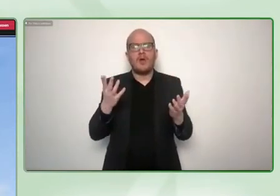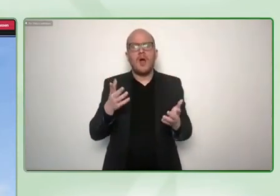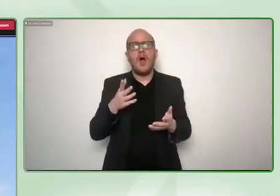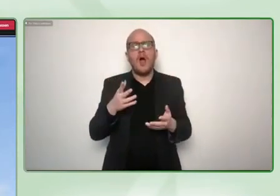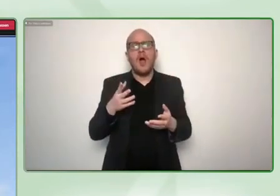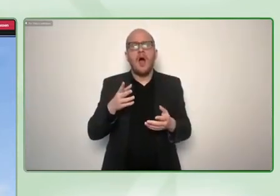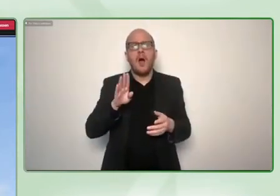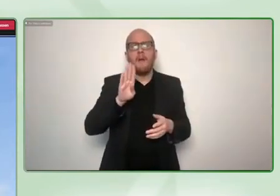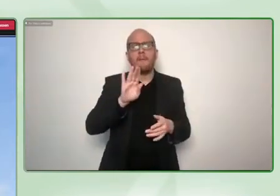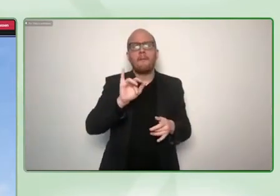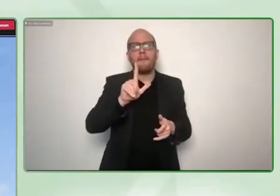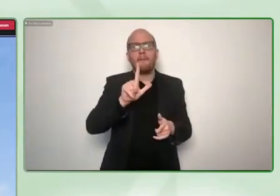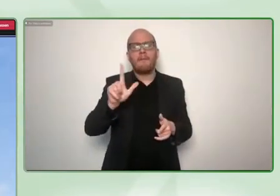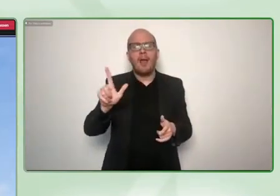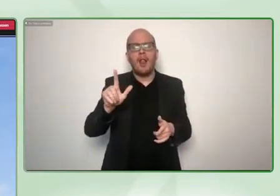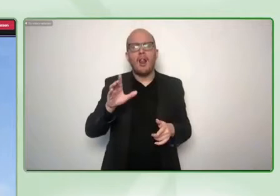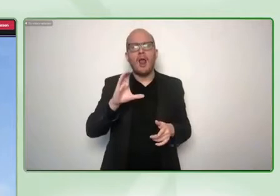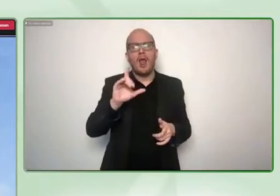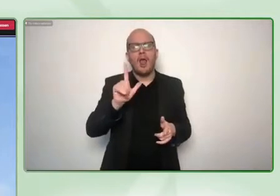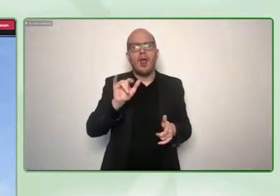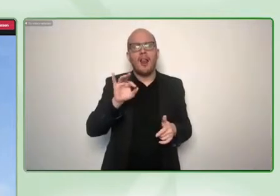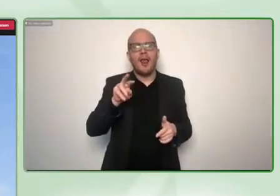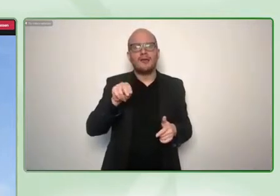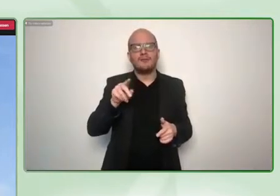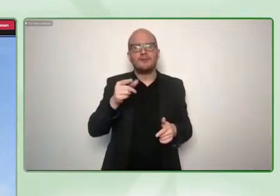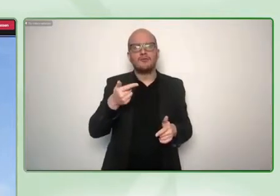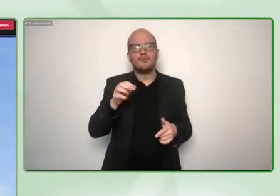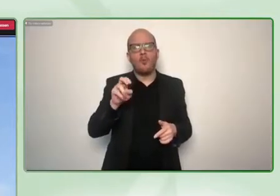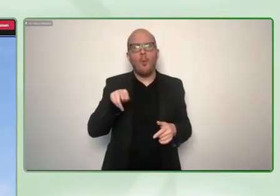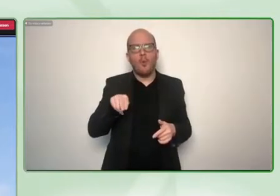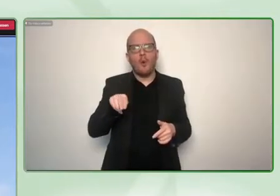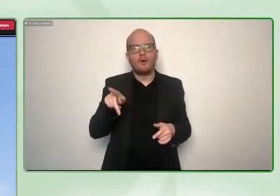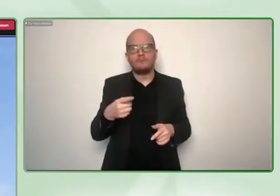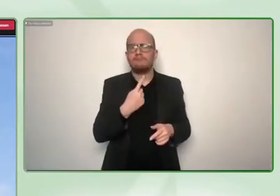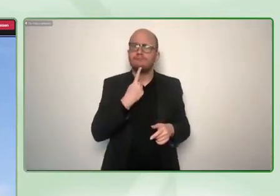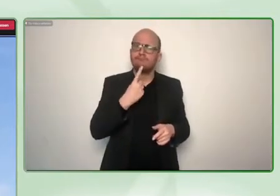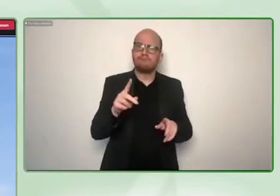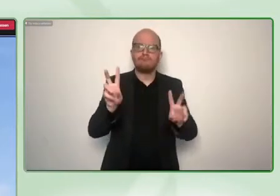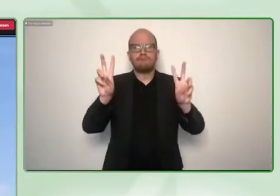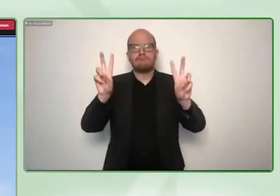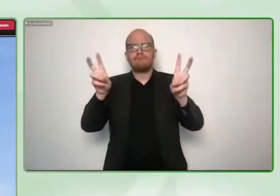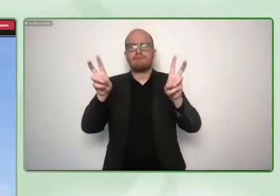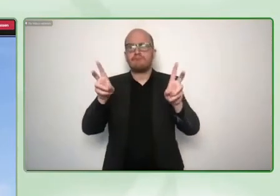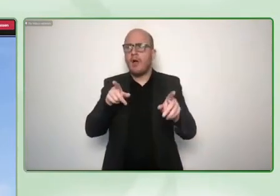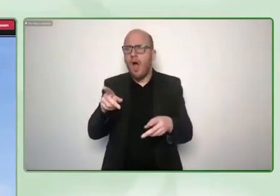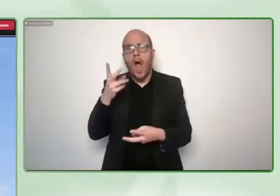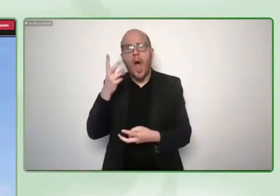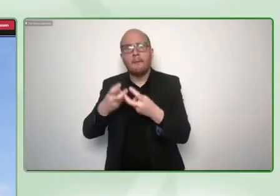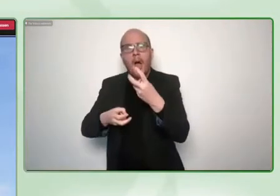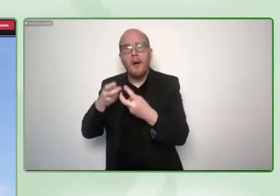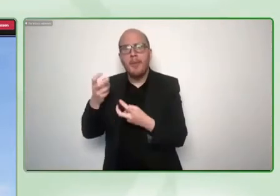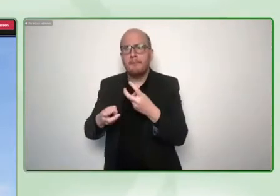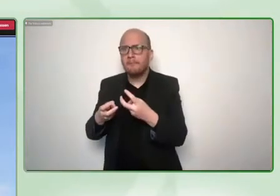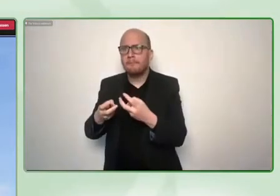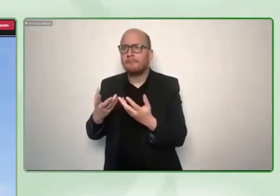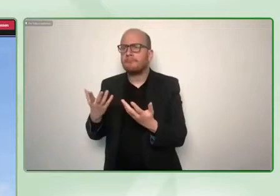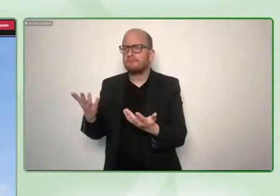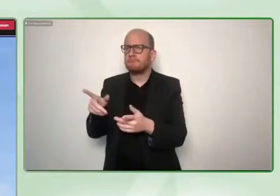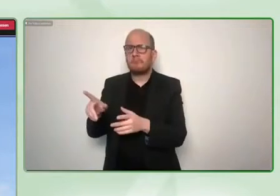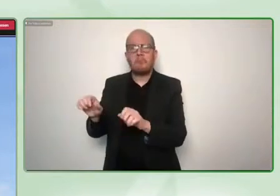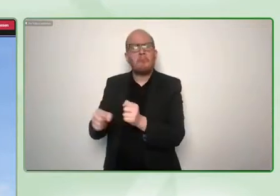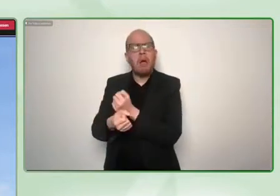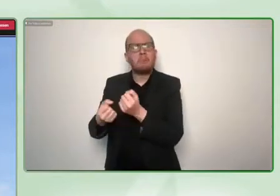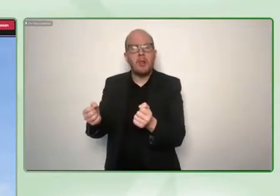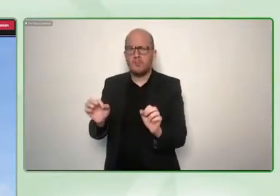to actually scale those solutions that work. So we have a lot of potential that lies within scaling. Some say even more